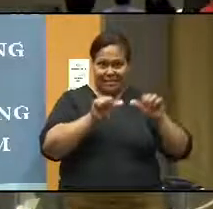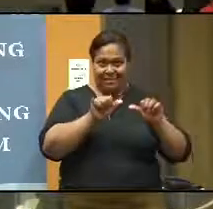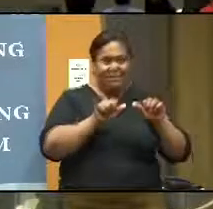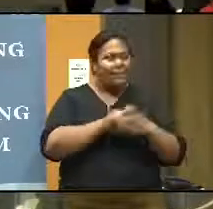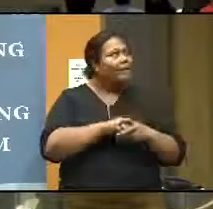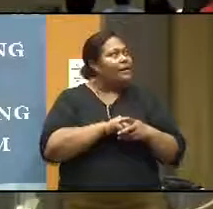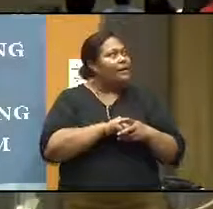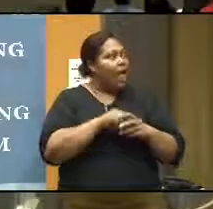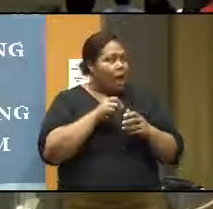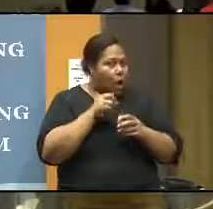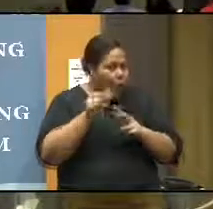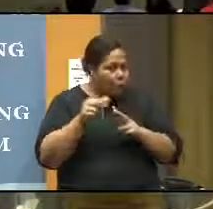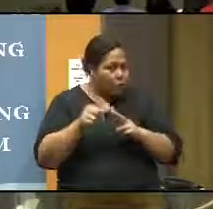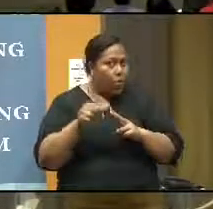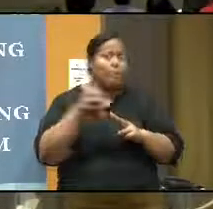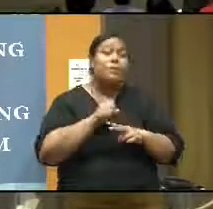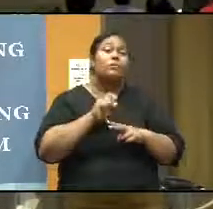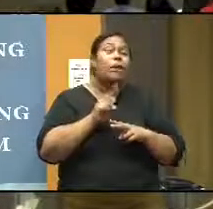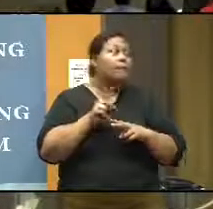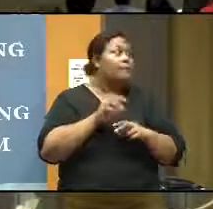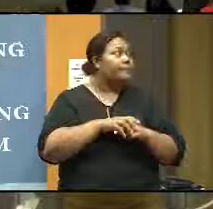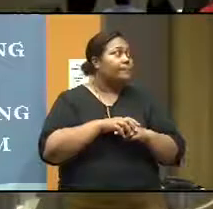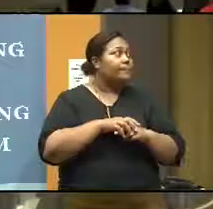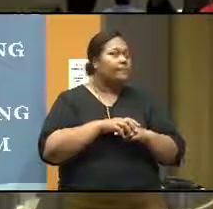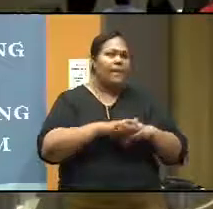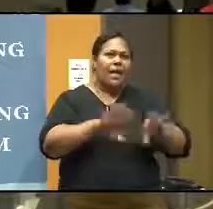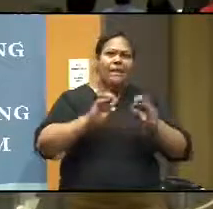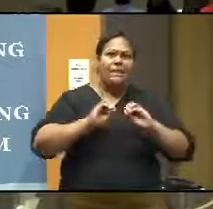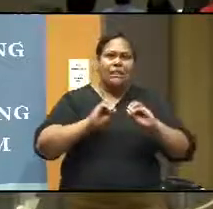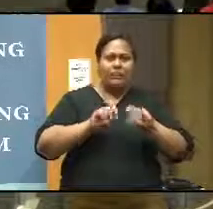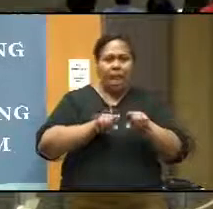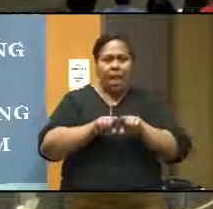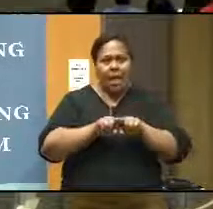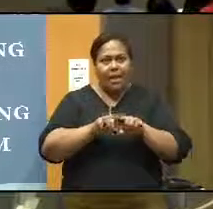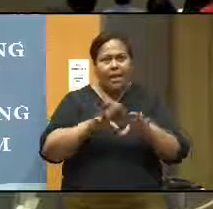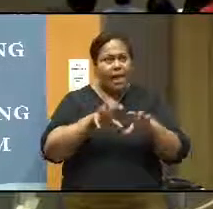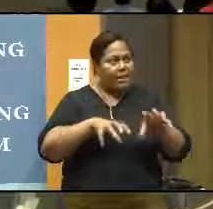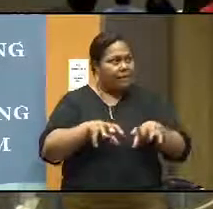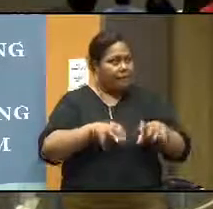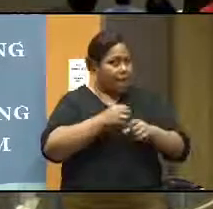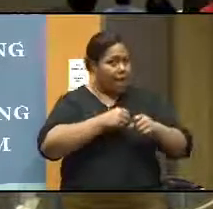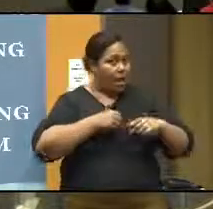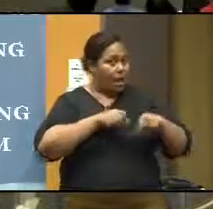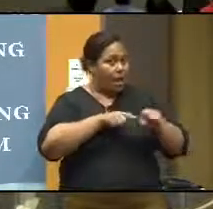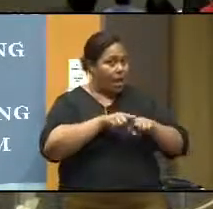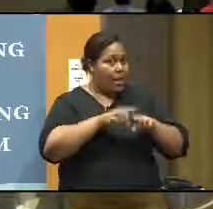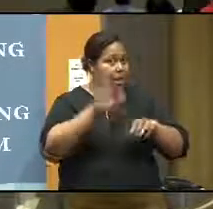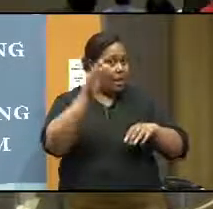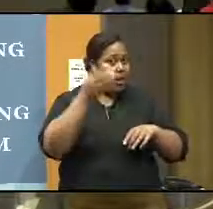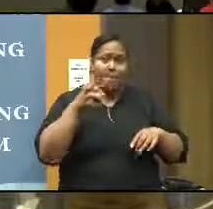they have to come from the teaching and learning activities. Our learning outcomes have to be smart.